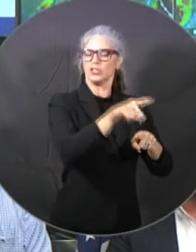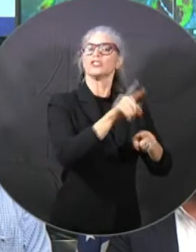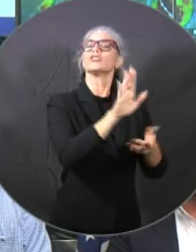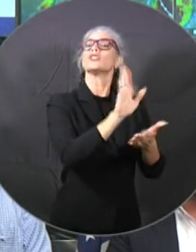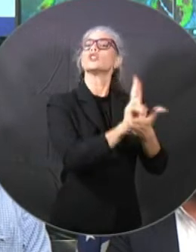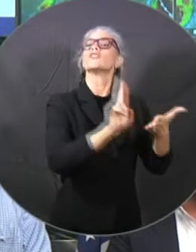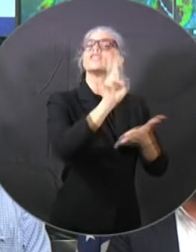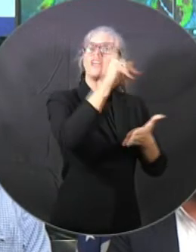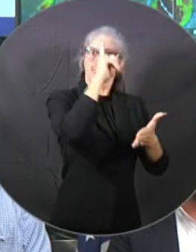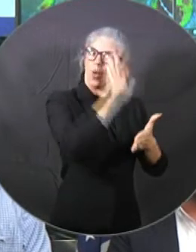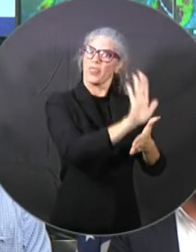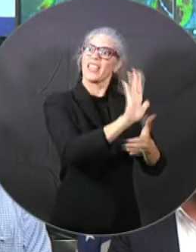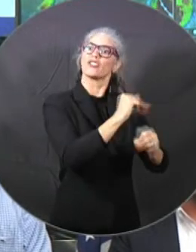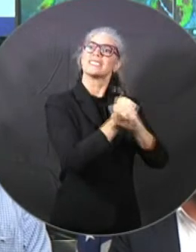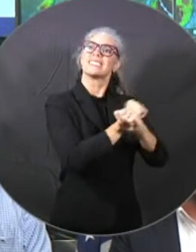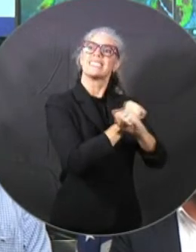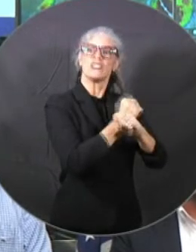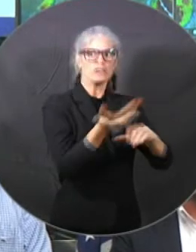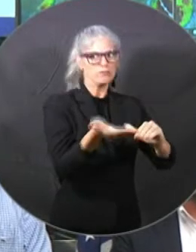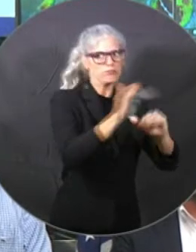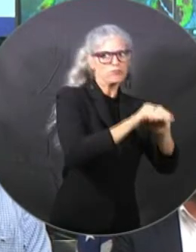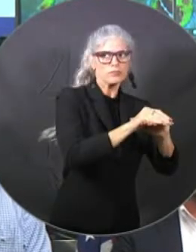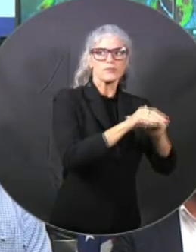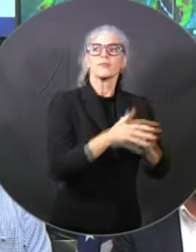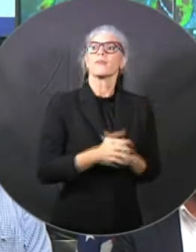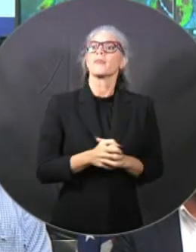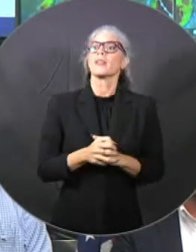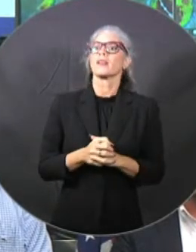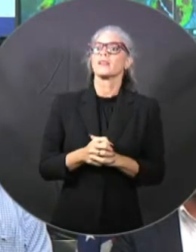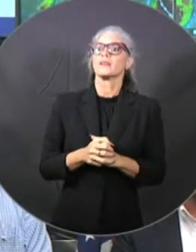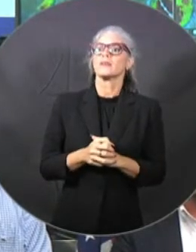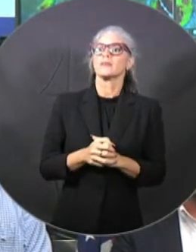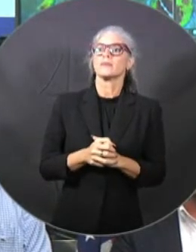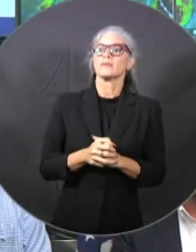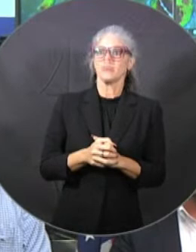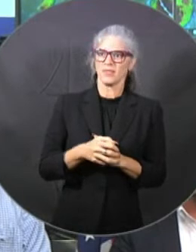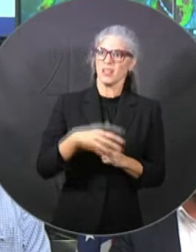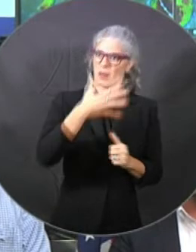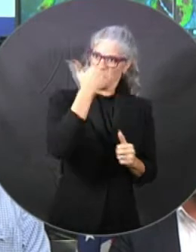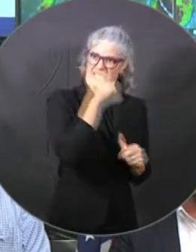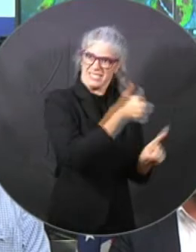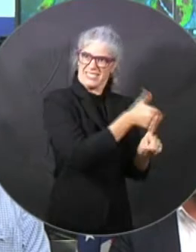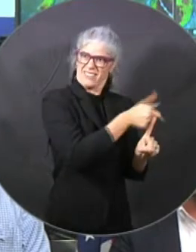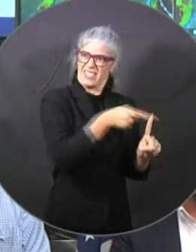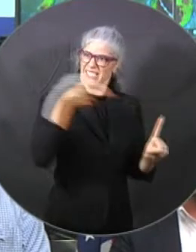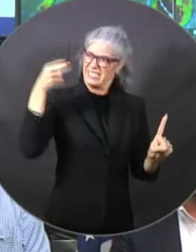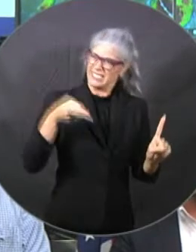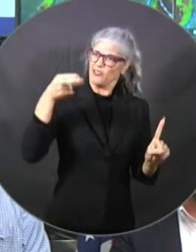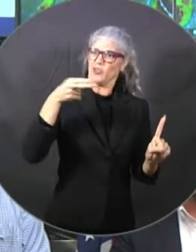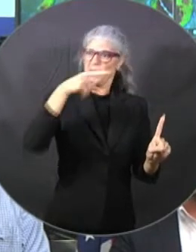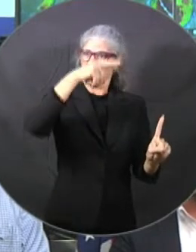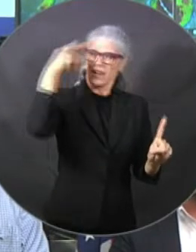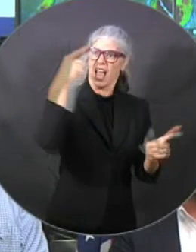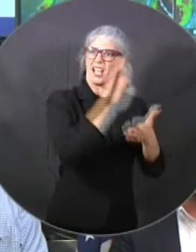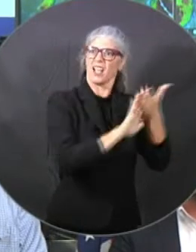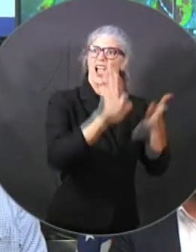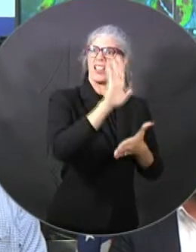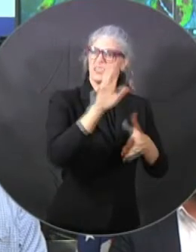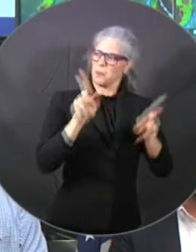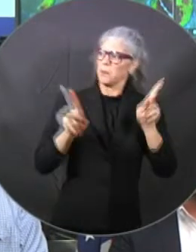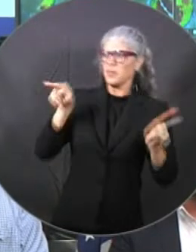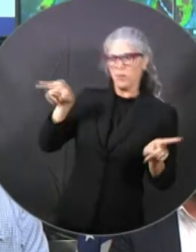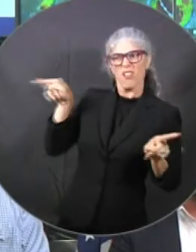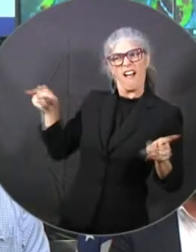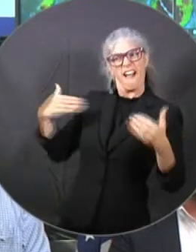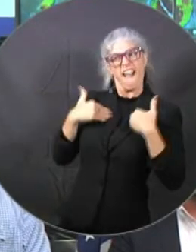going to allow our HBCUs to be targeted by these people. And so we're going to provide security help with them. We